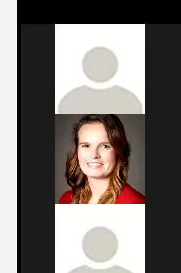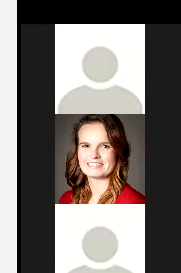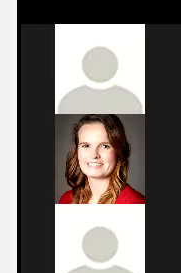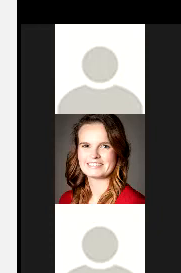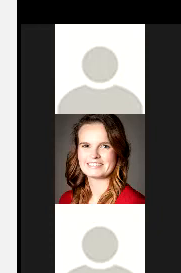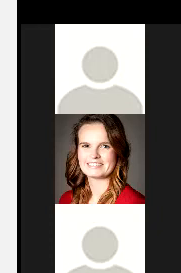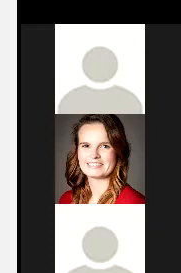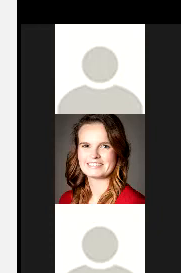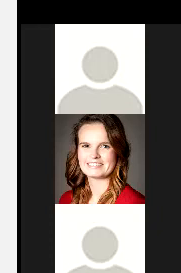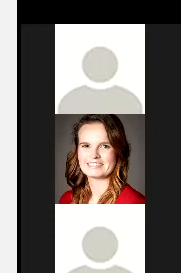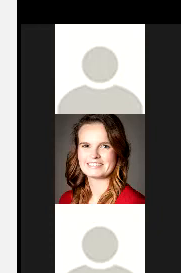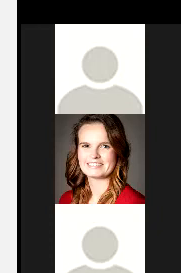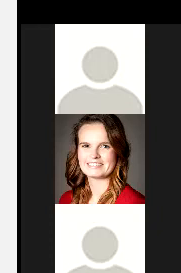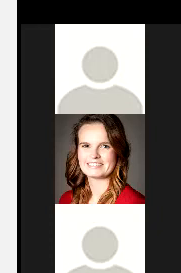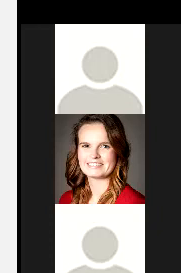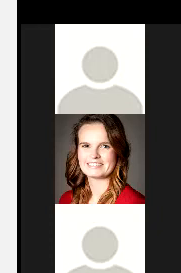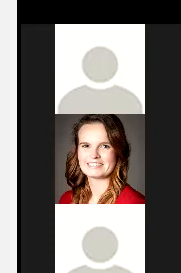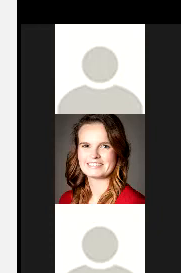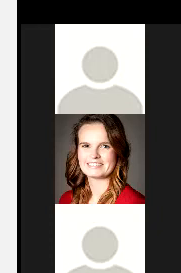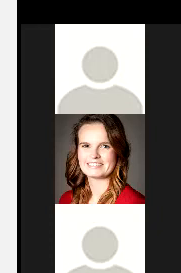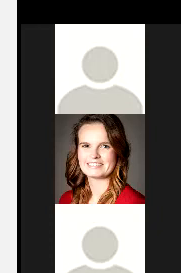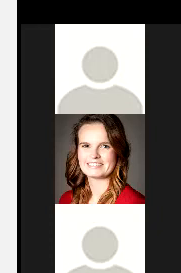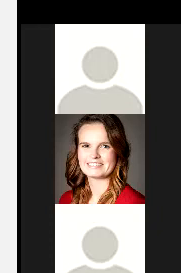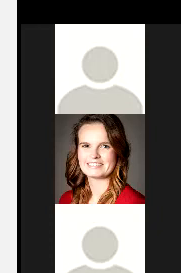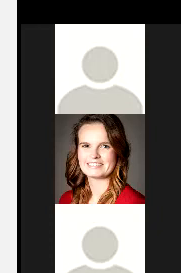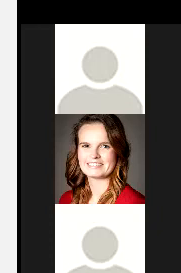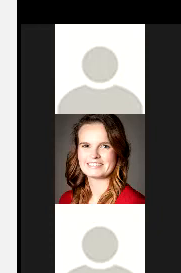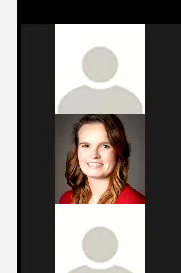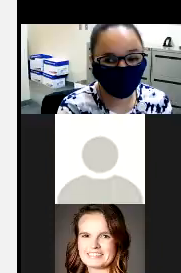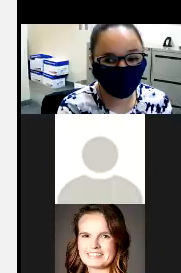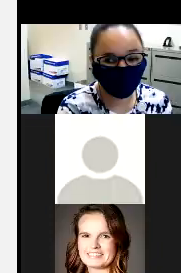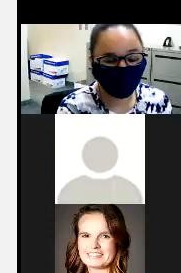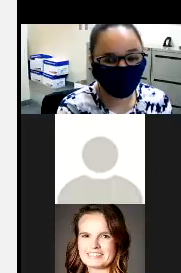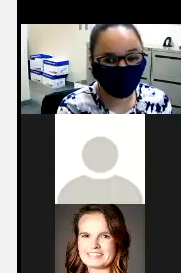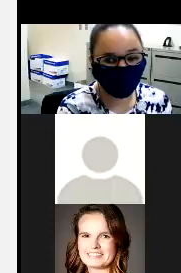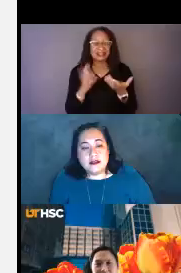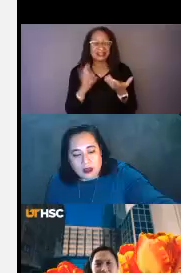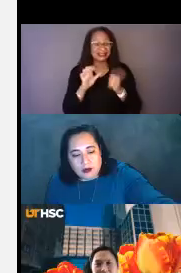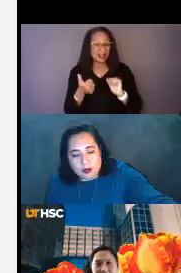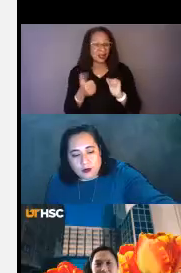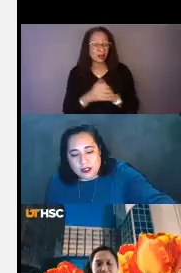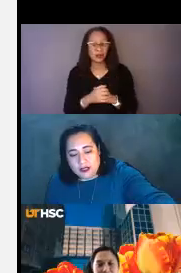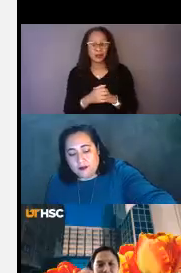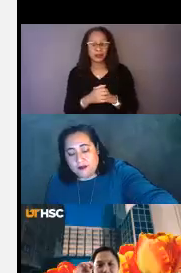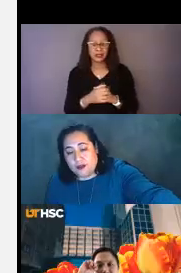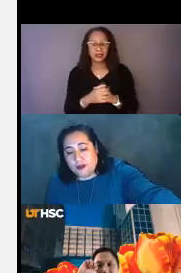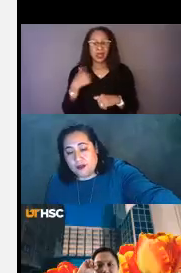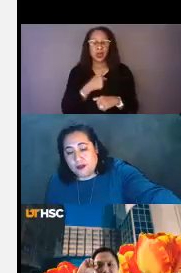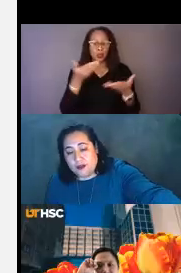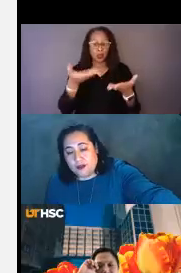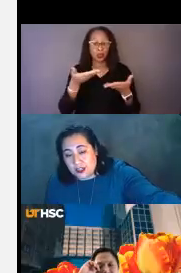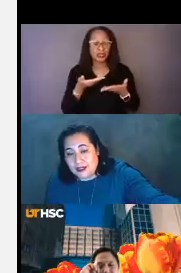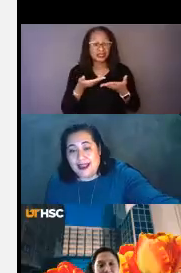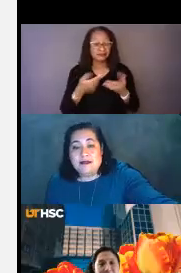this context and information in this context, this is how we receive good